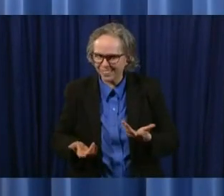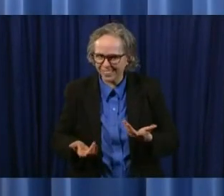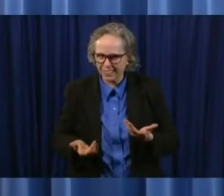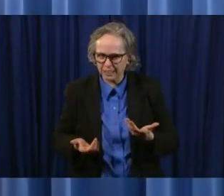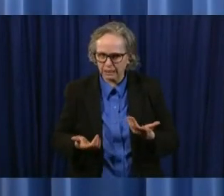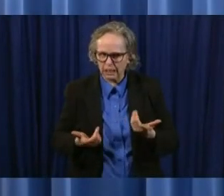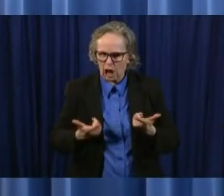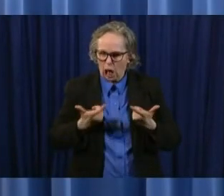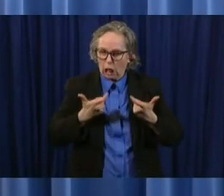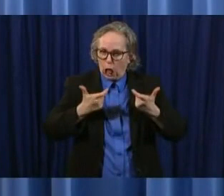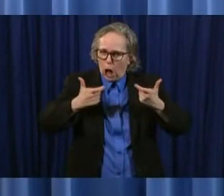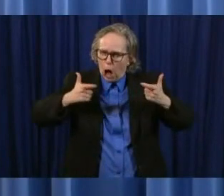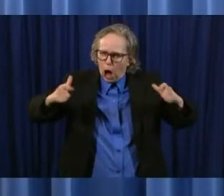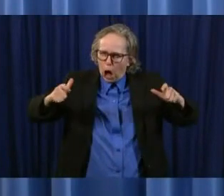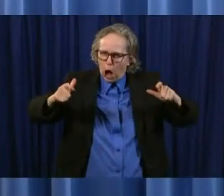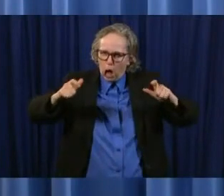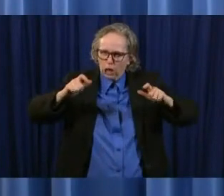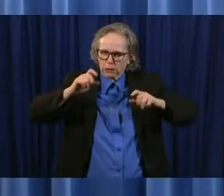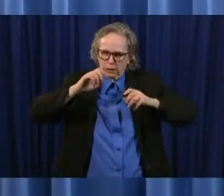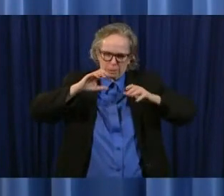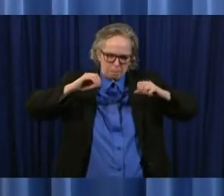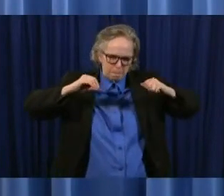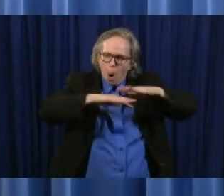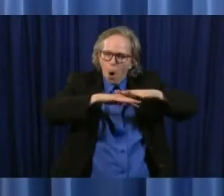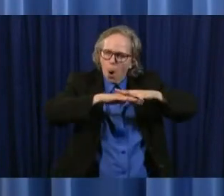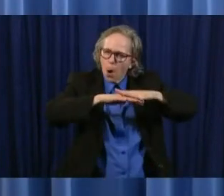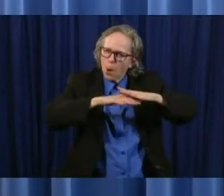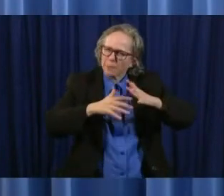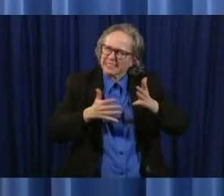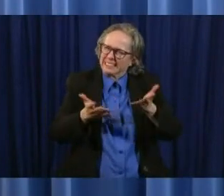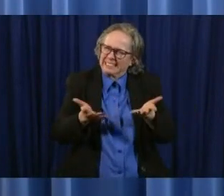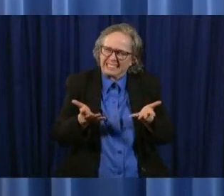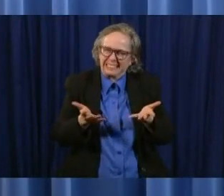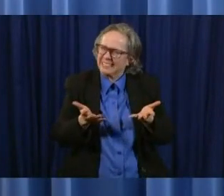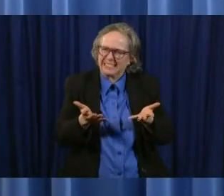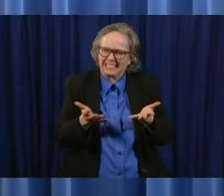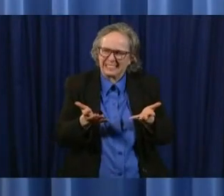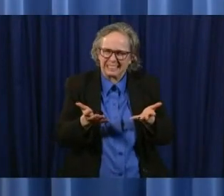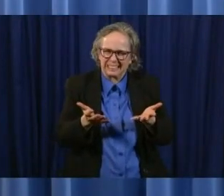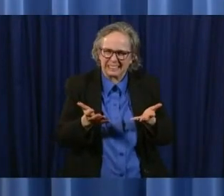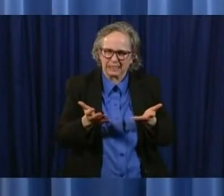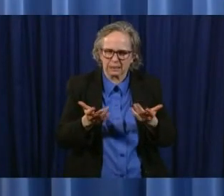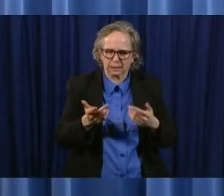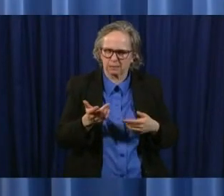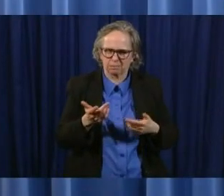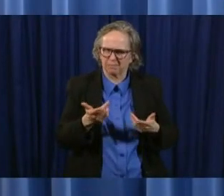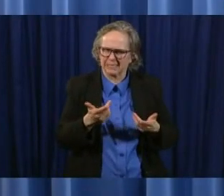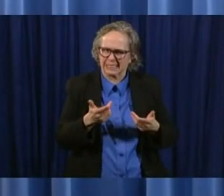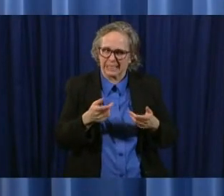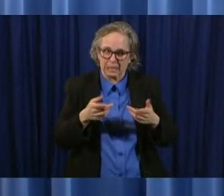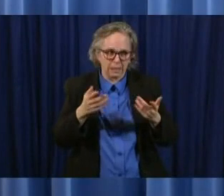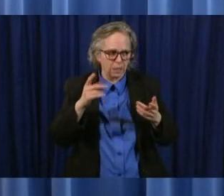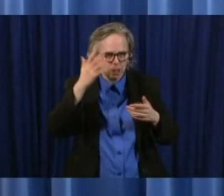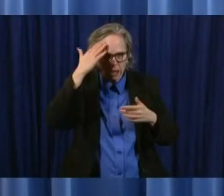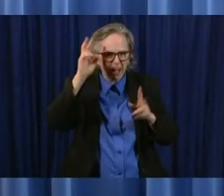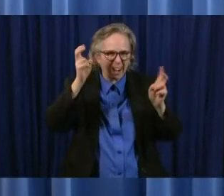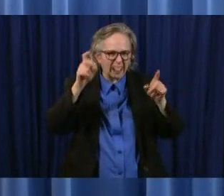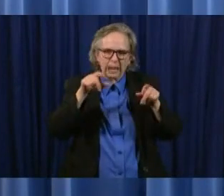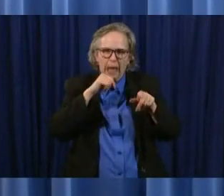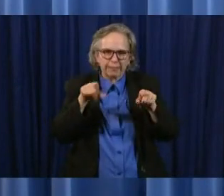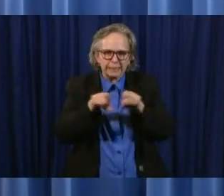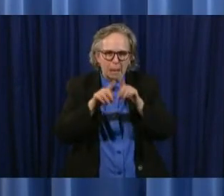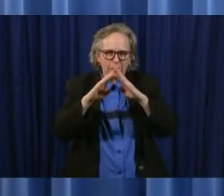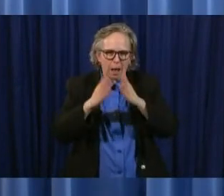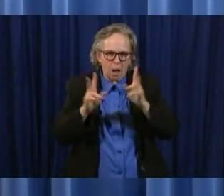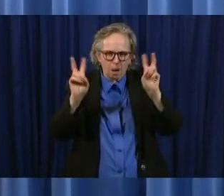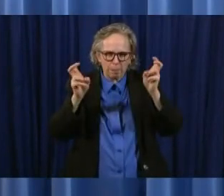particularly groups that are not you know not of the same family or or as dr atkins says the same tribe we all kind